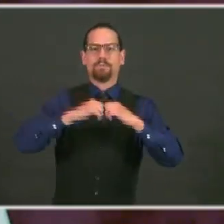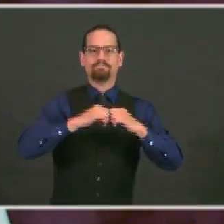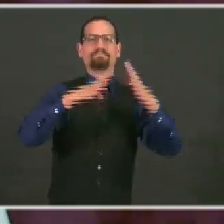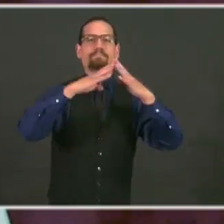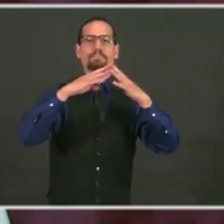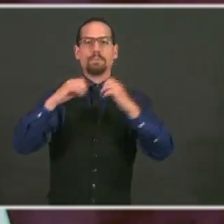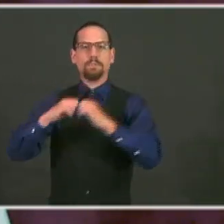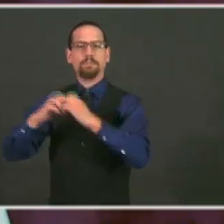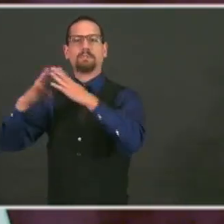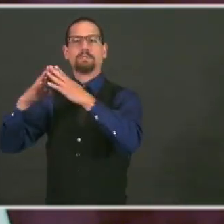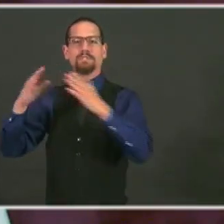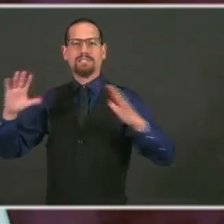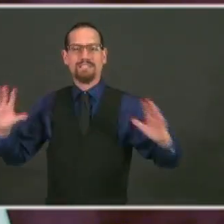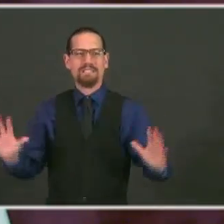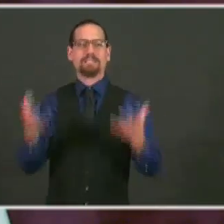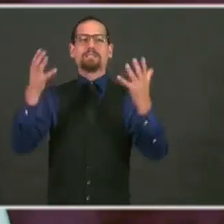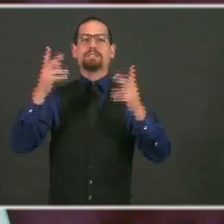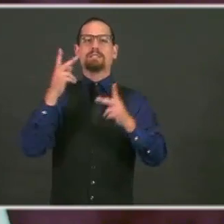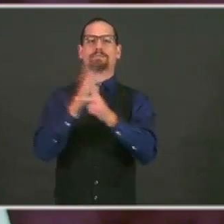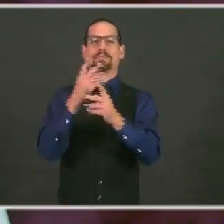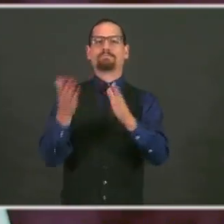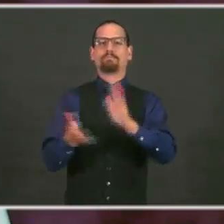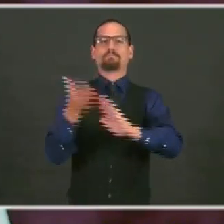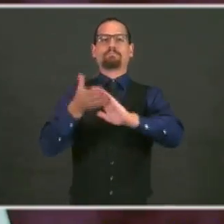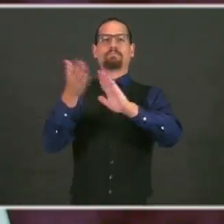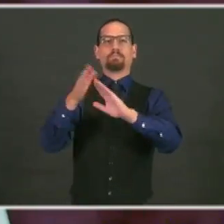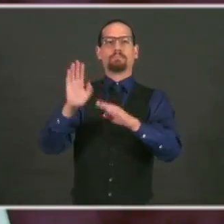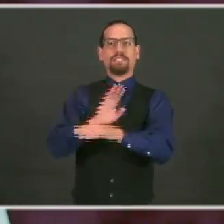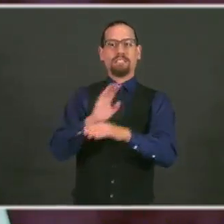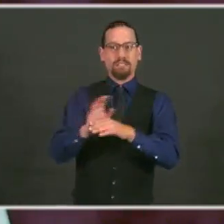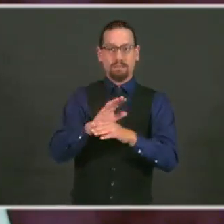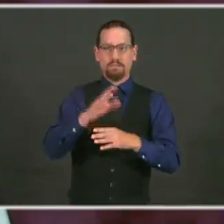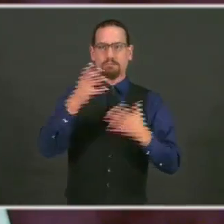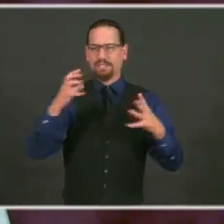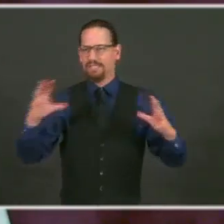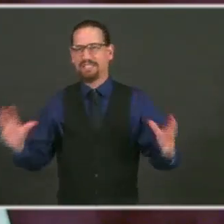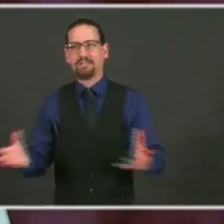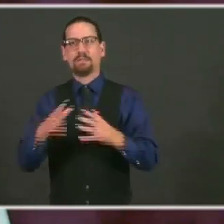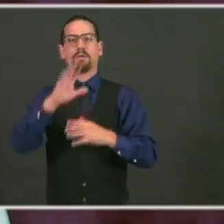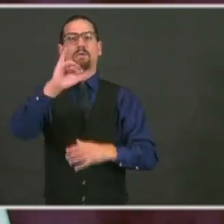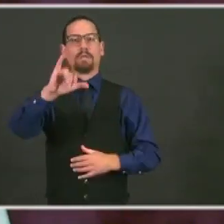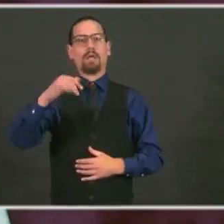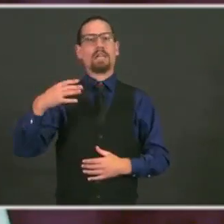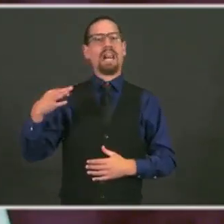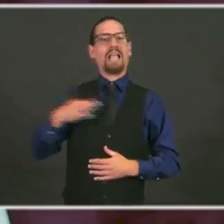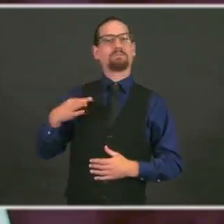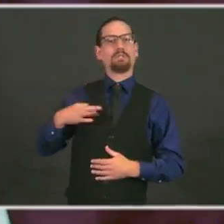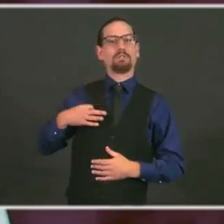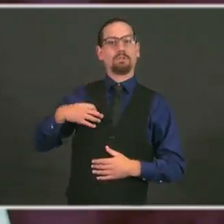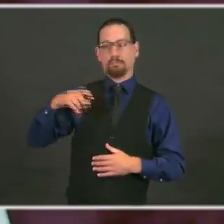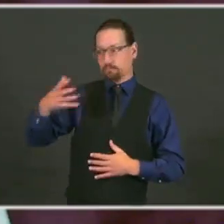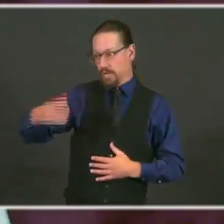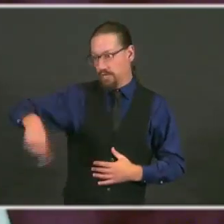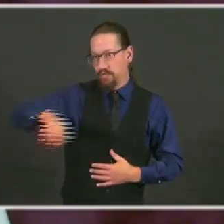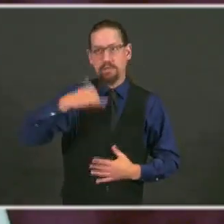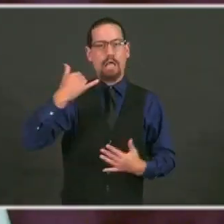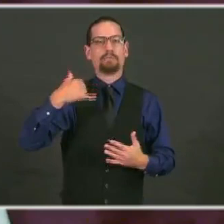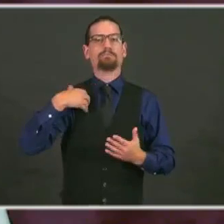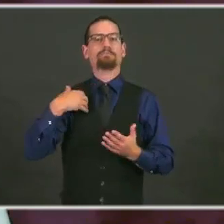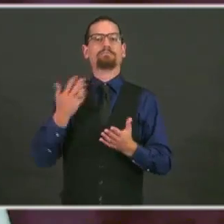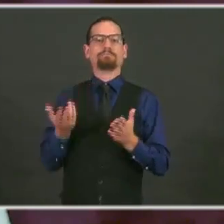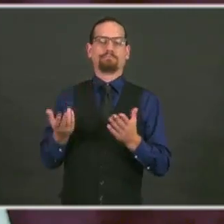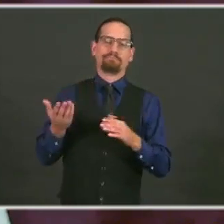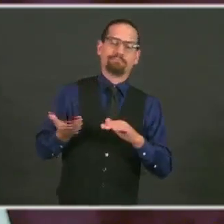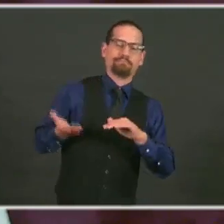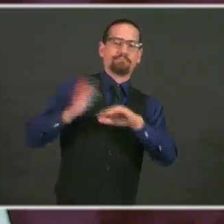I am announcing that we're expanding eligibility to that program, and starting next week,